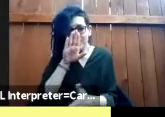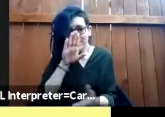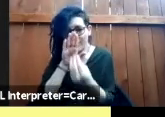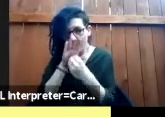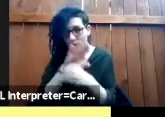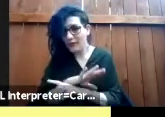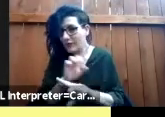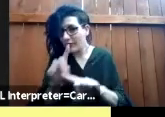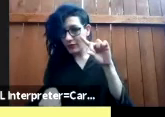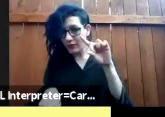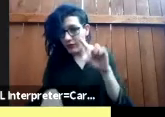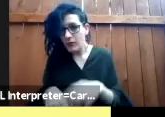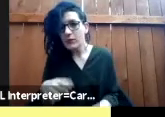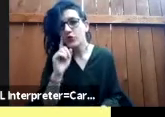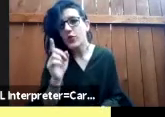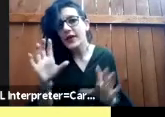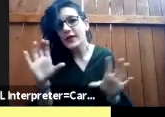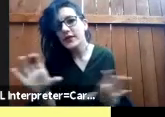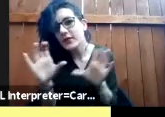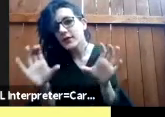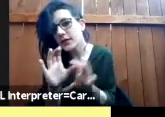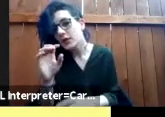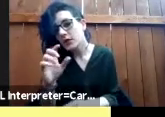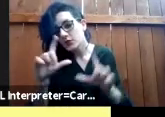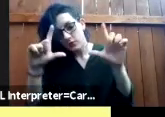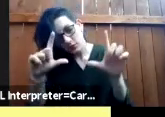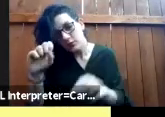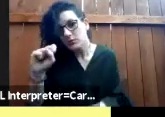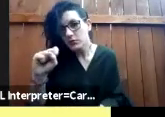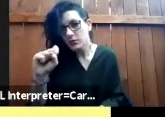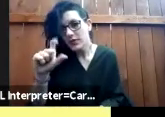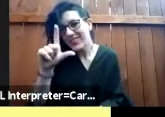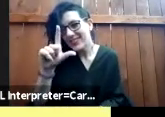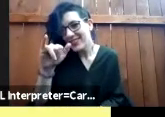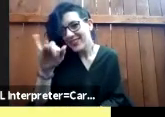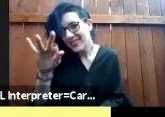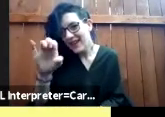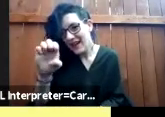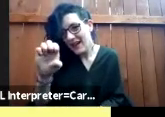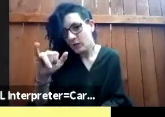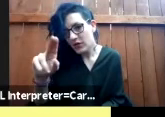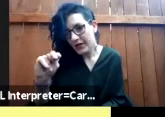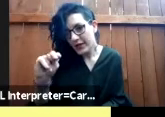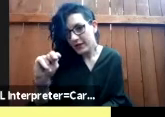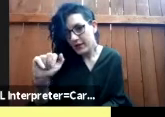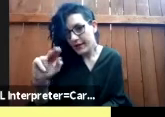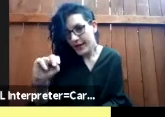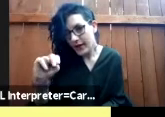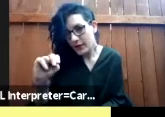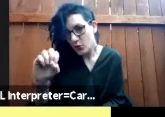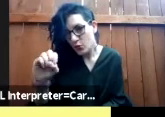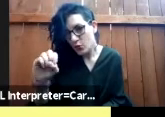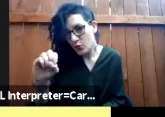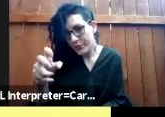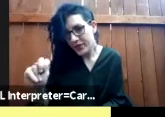film that I a cartoon film that I worked on titled life in an open air prison and in the cartoon what the cartoon